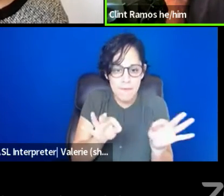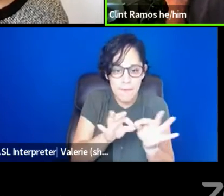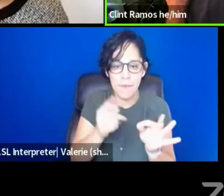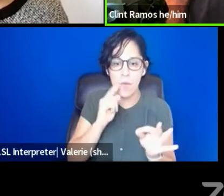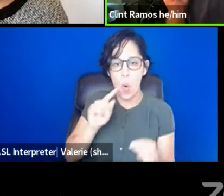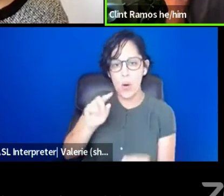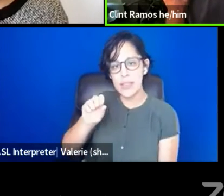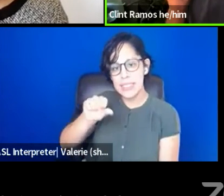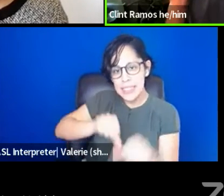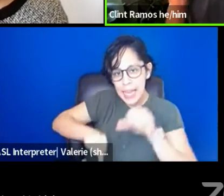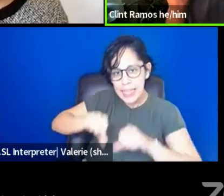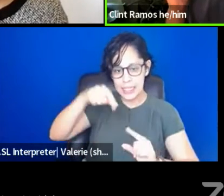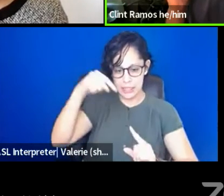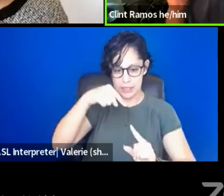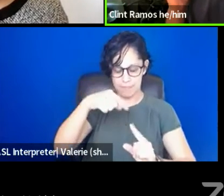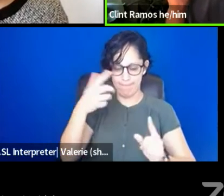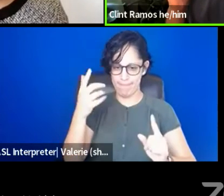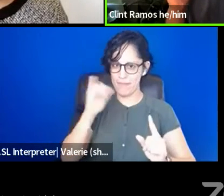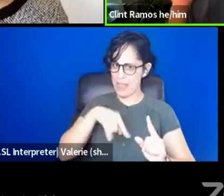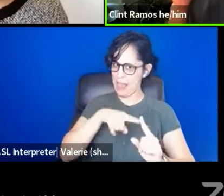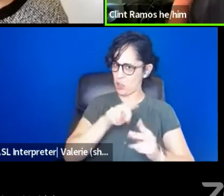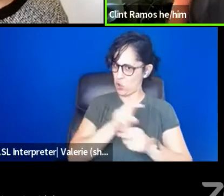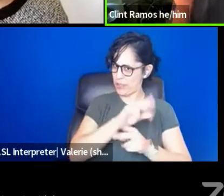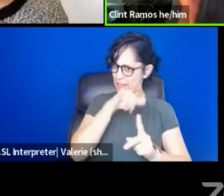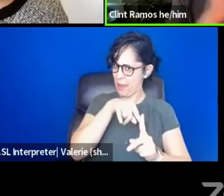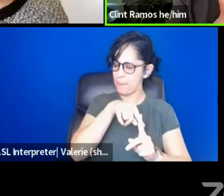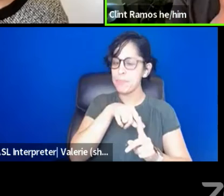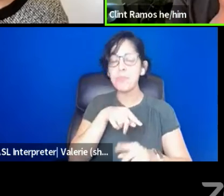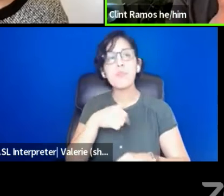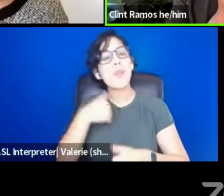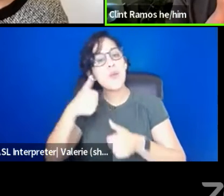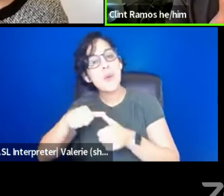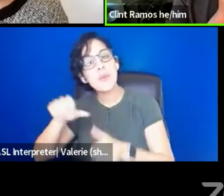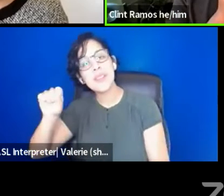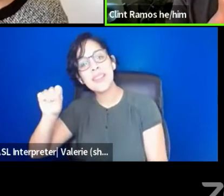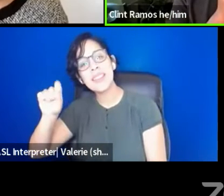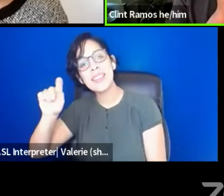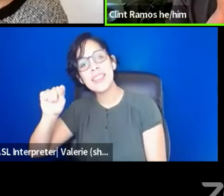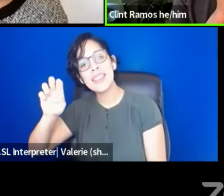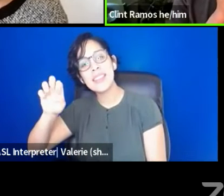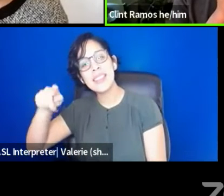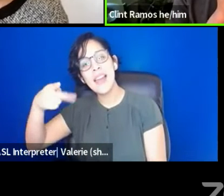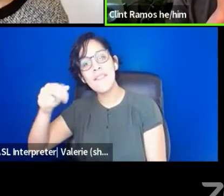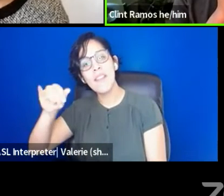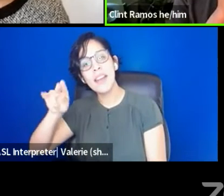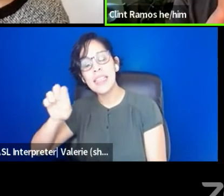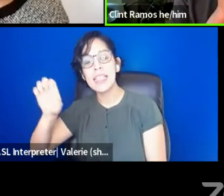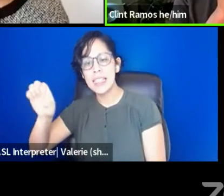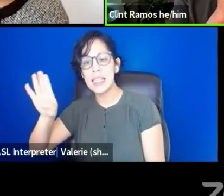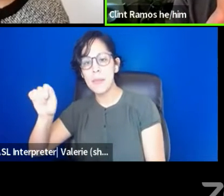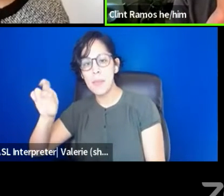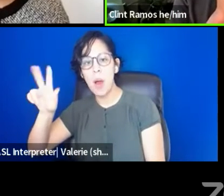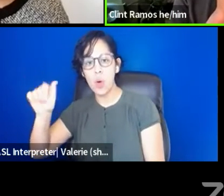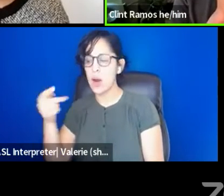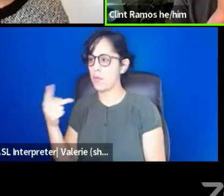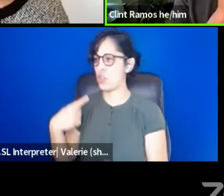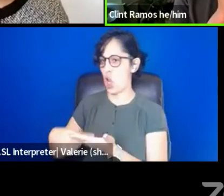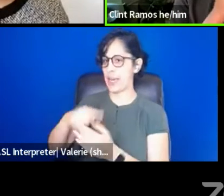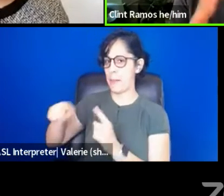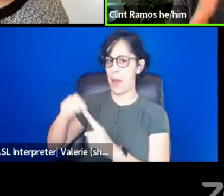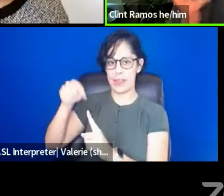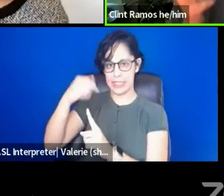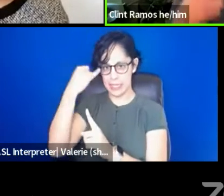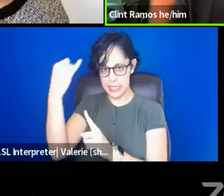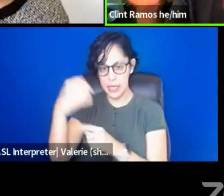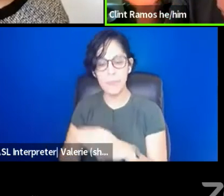I remember Stephanie Barra, like, you know, she and I were talking about this and we were talking about like how